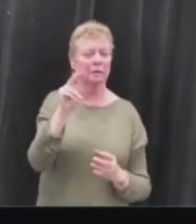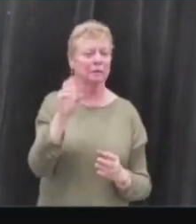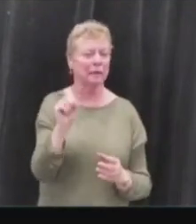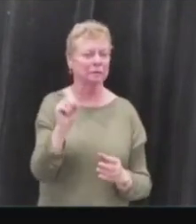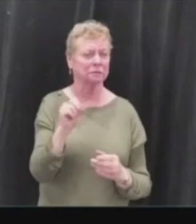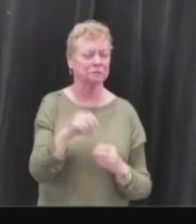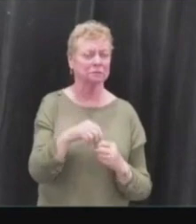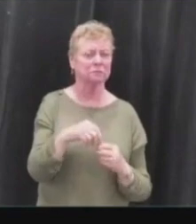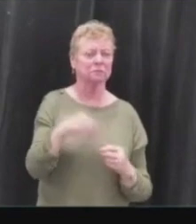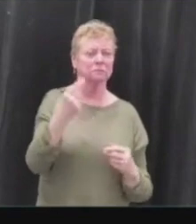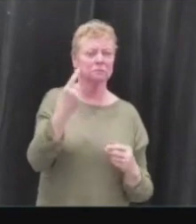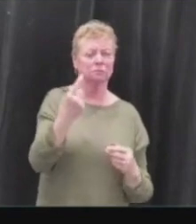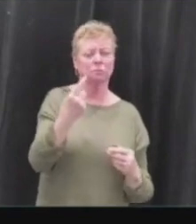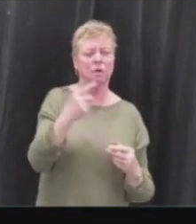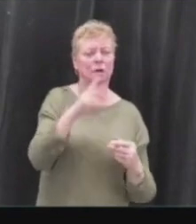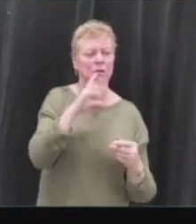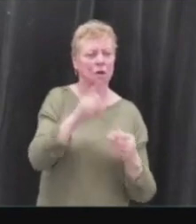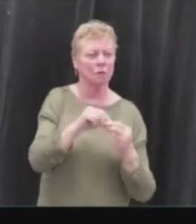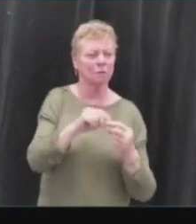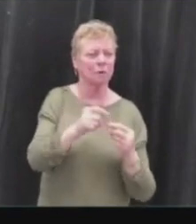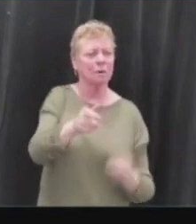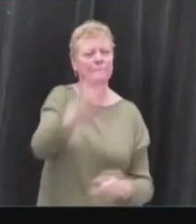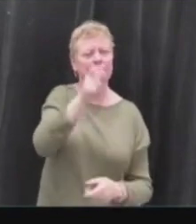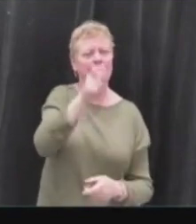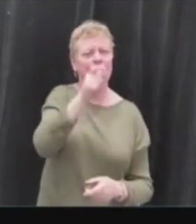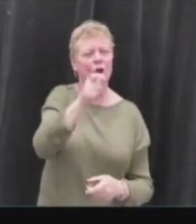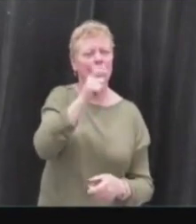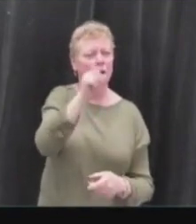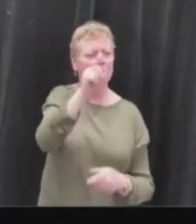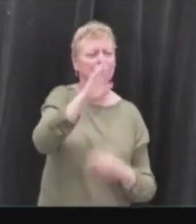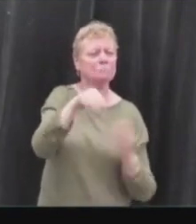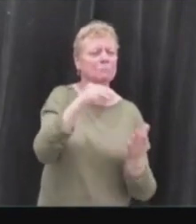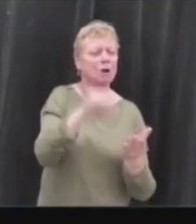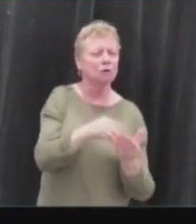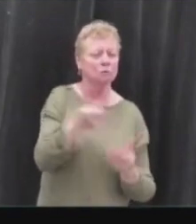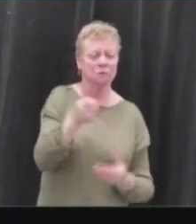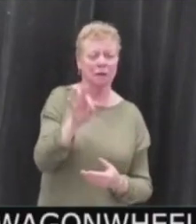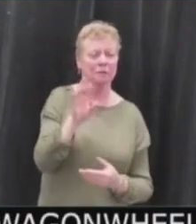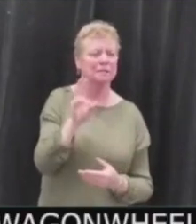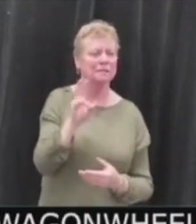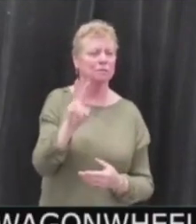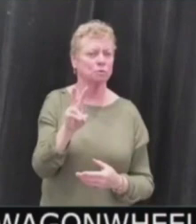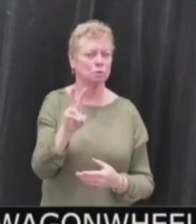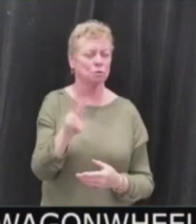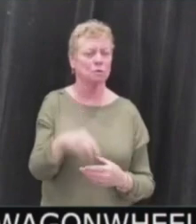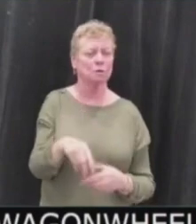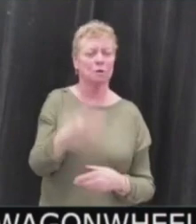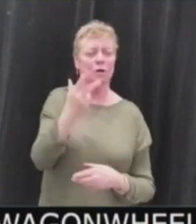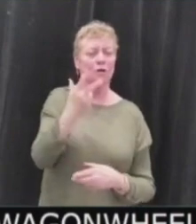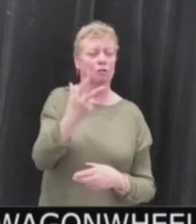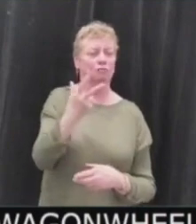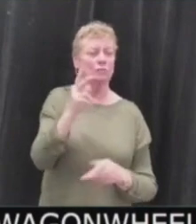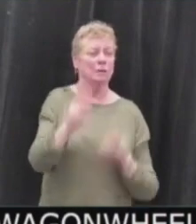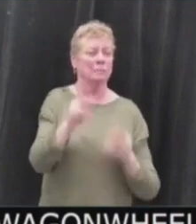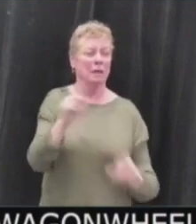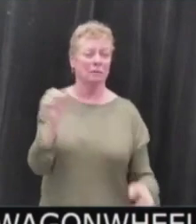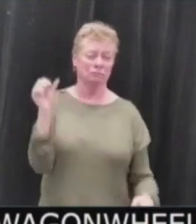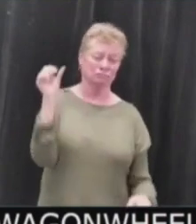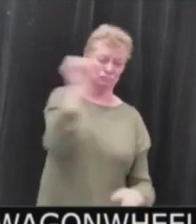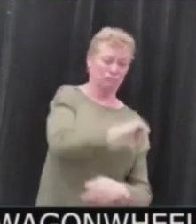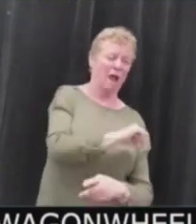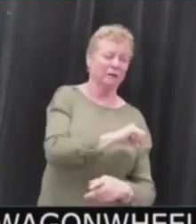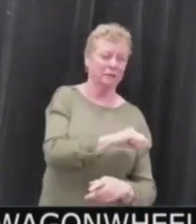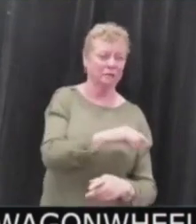Bluebird cafe in the wagon wheel bar in Montreal in 1972, when three disgruntled, sorry, three intoxicated patrons were refused